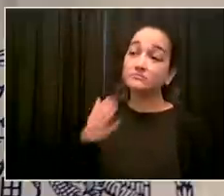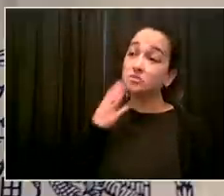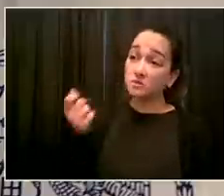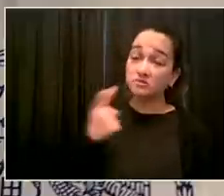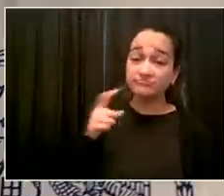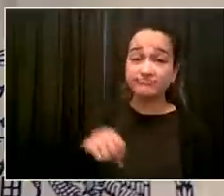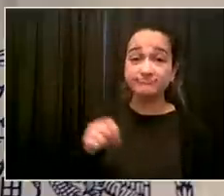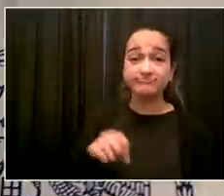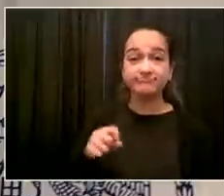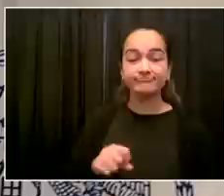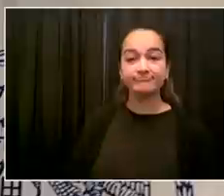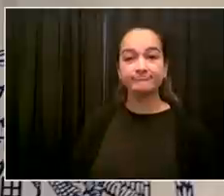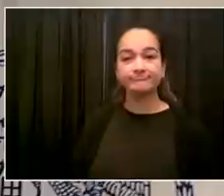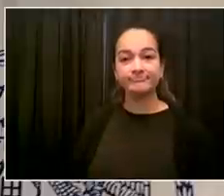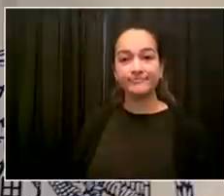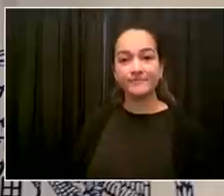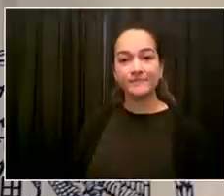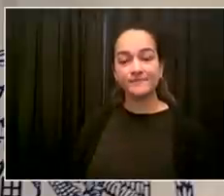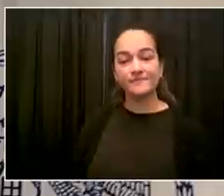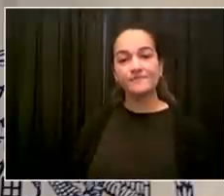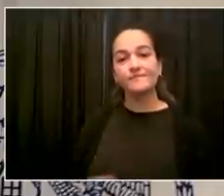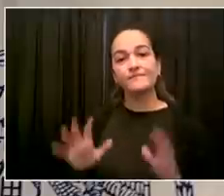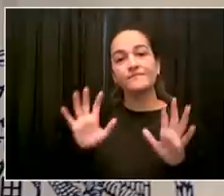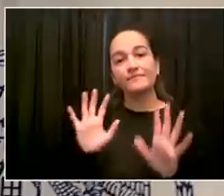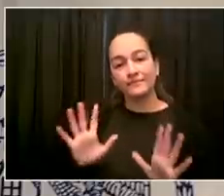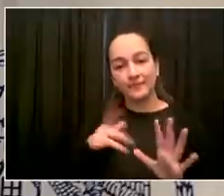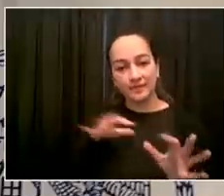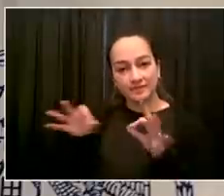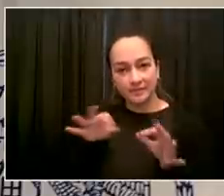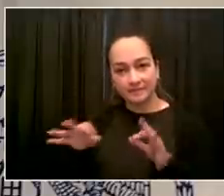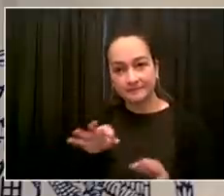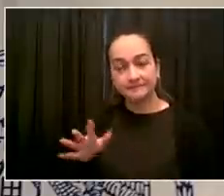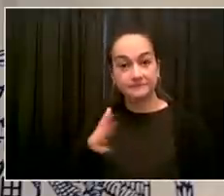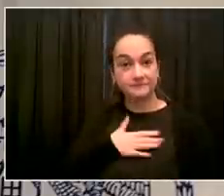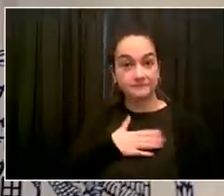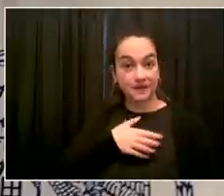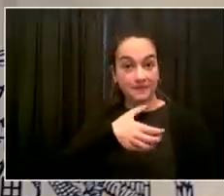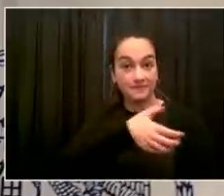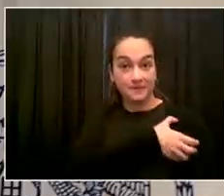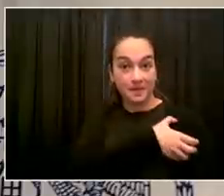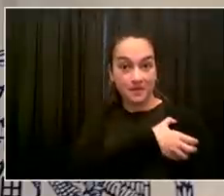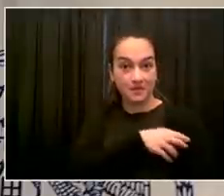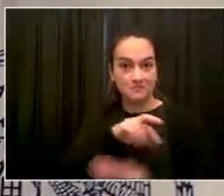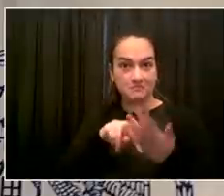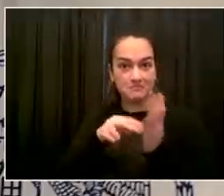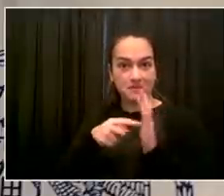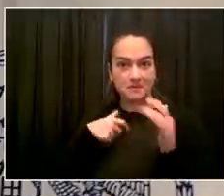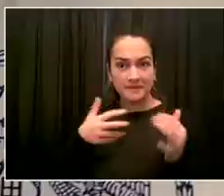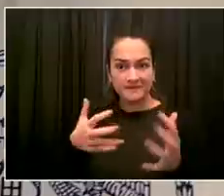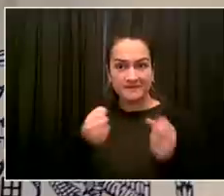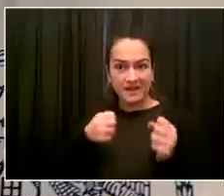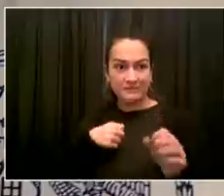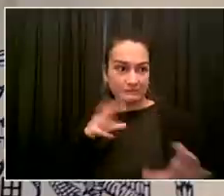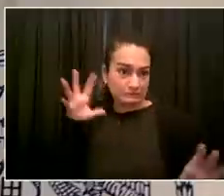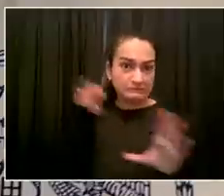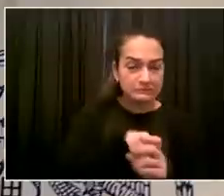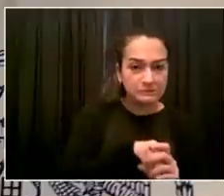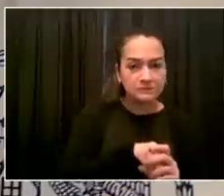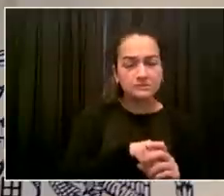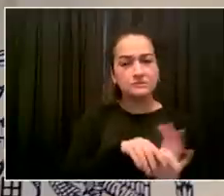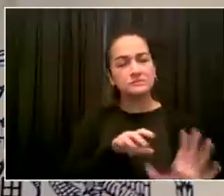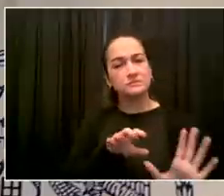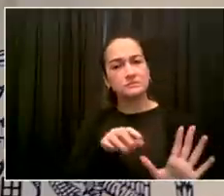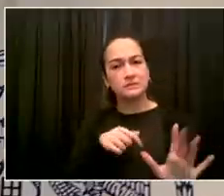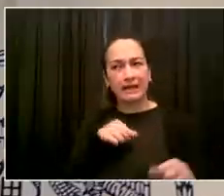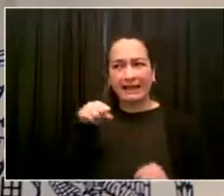It's clarity. The 6A group is not a large group of people to begin with, and I'm only going to work with the recommendations from all of our